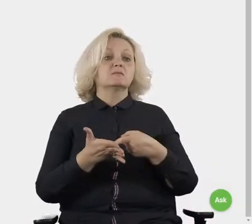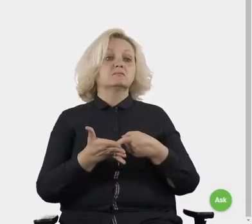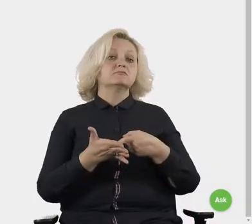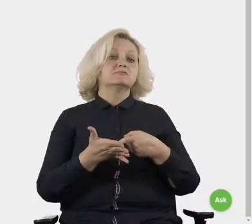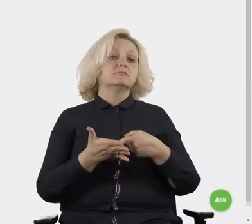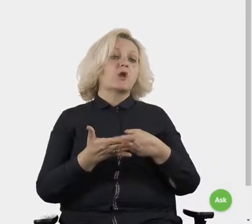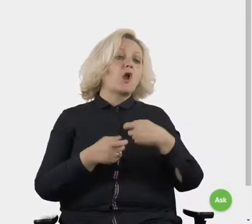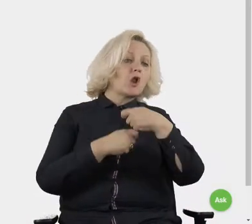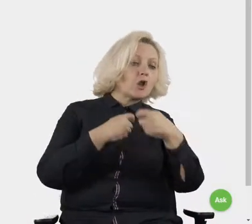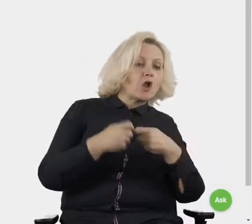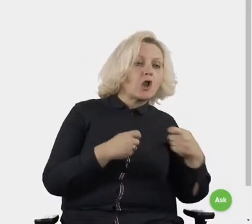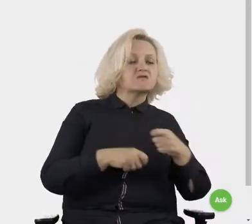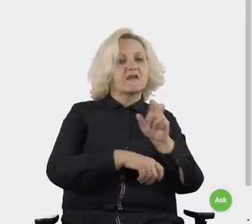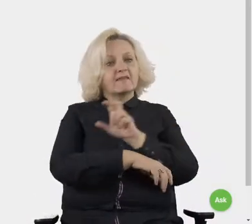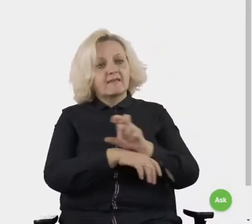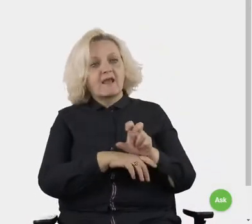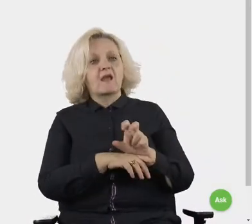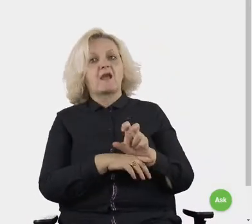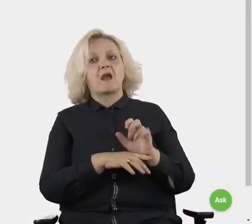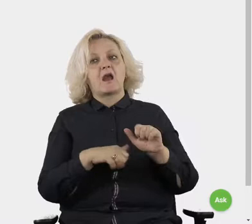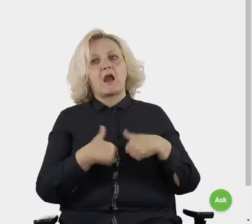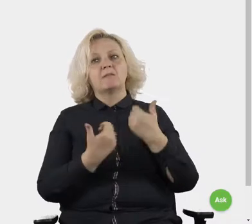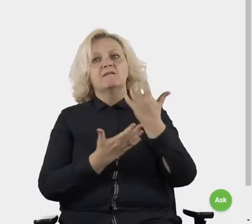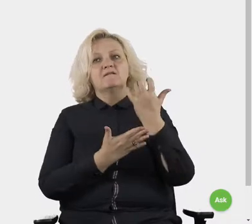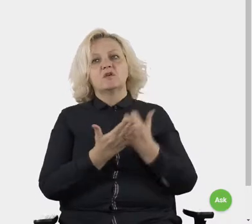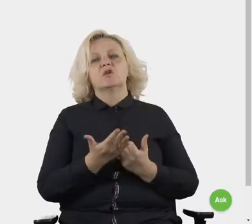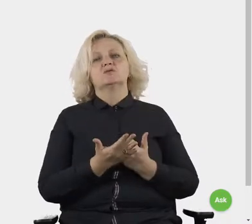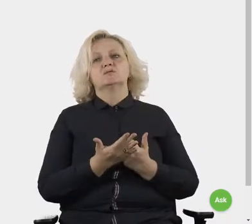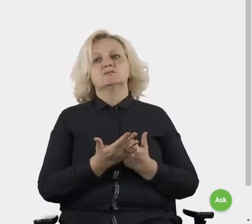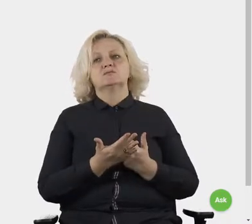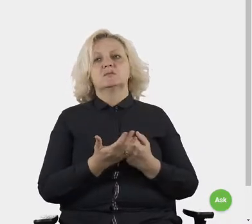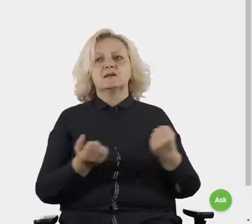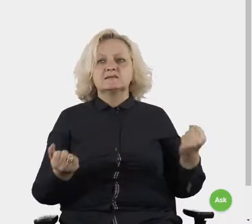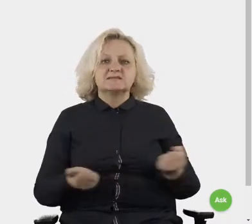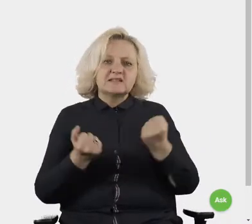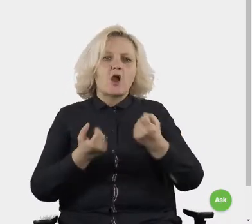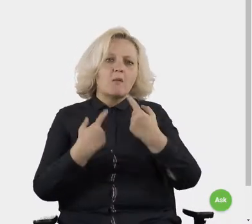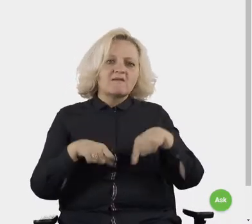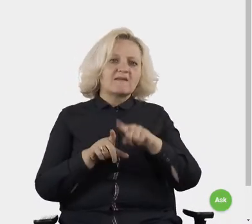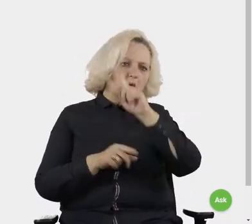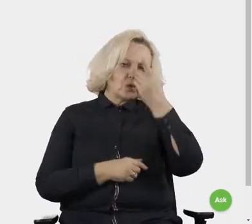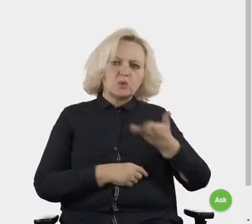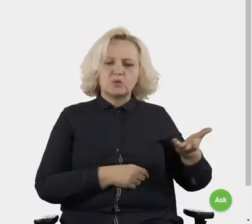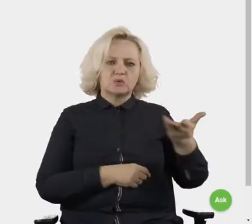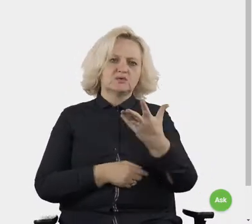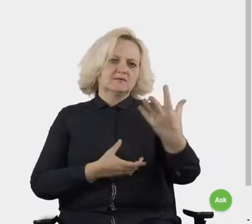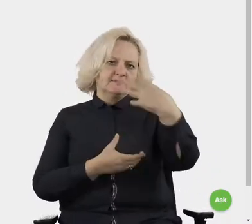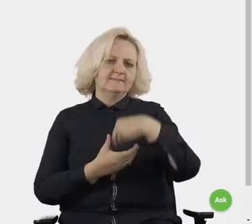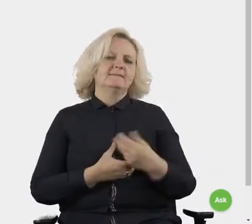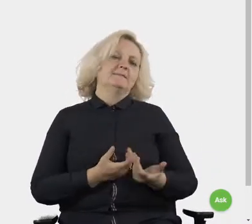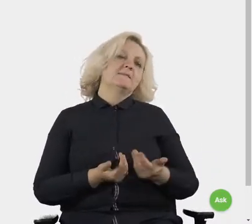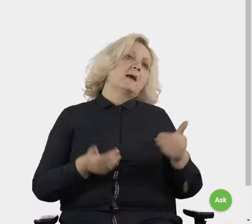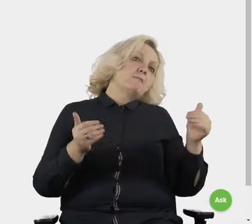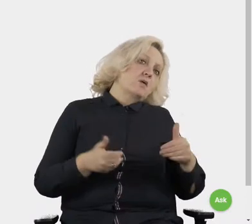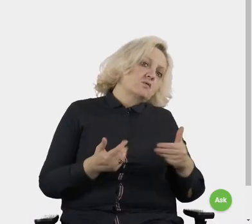use to promote civic participation? Can we, uh, or maybe there should be a need for